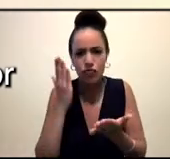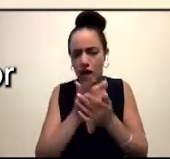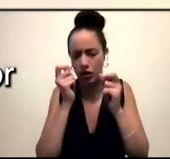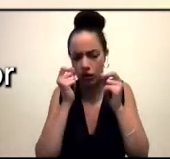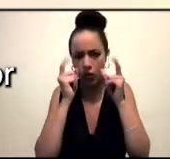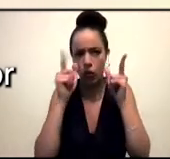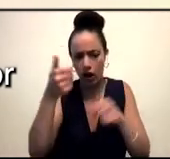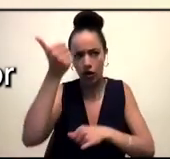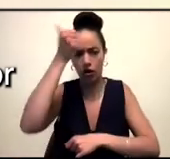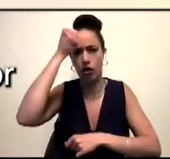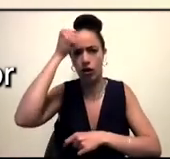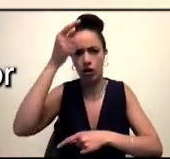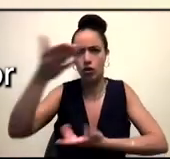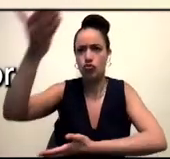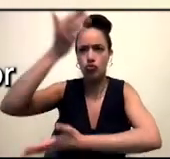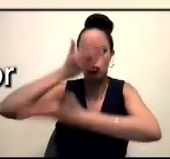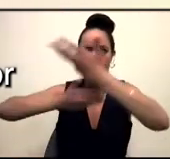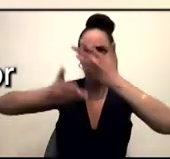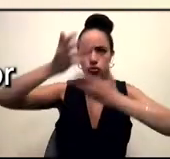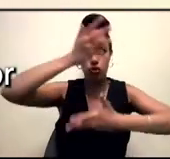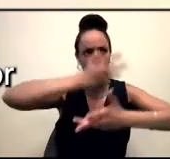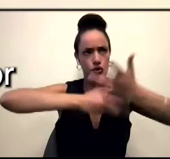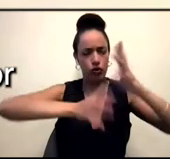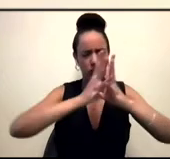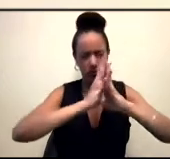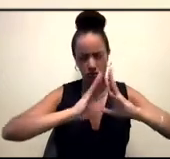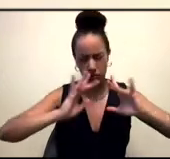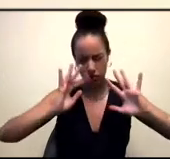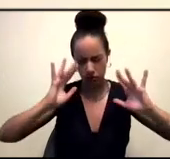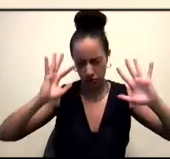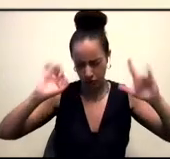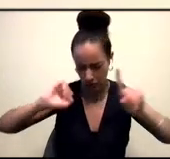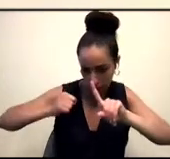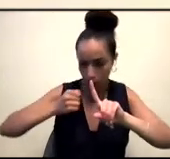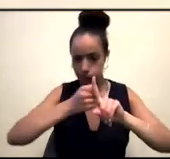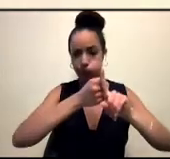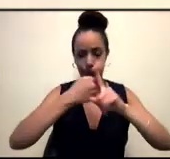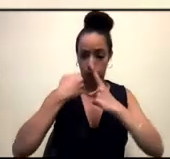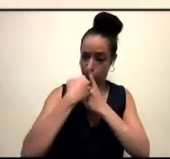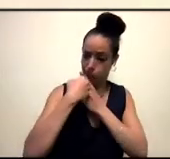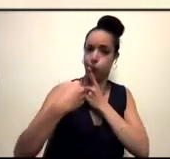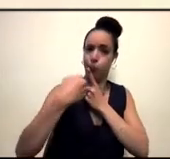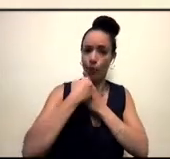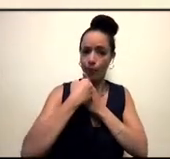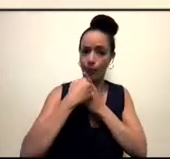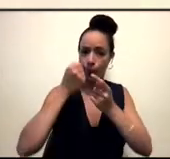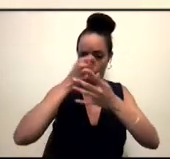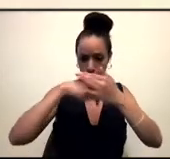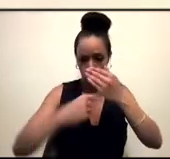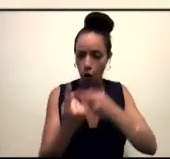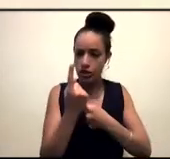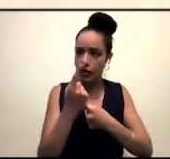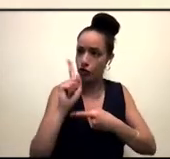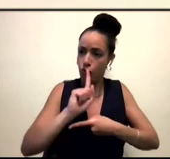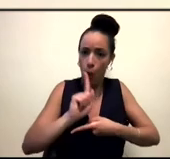huge consequences for what we're able to imagine and build for ourselves, so it's, you know, I know that